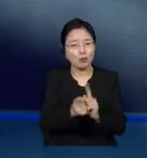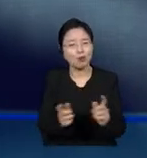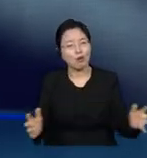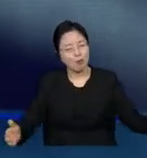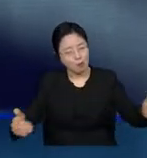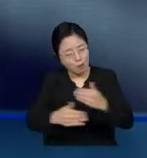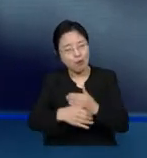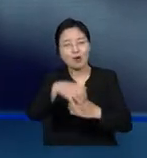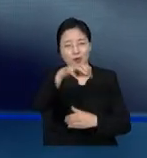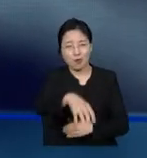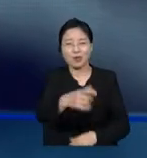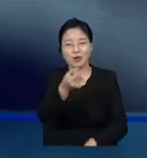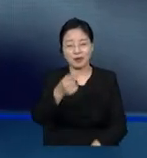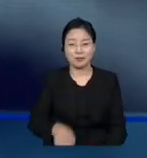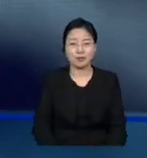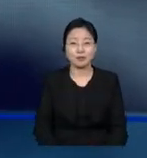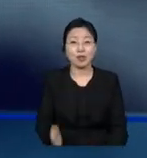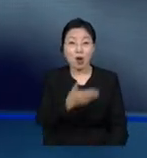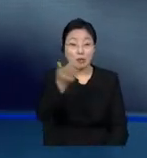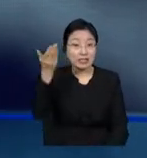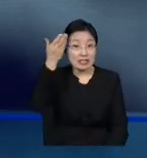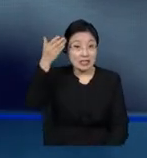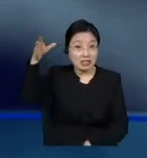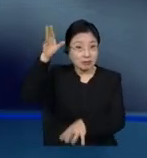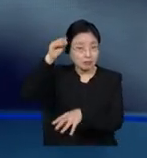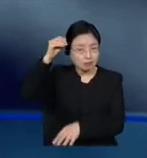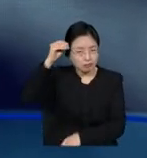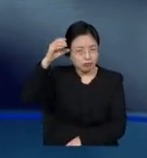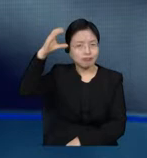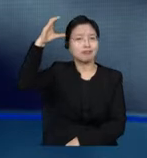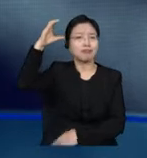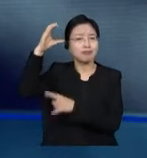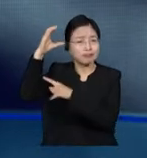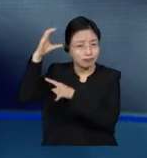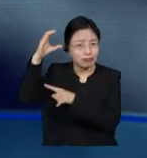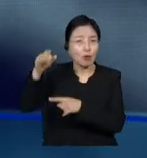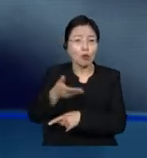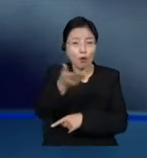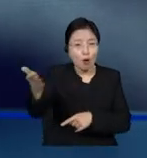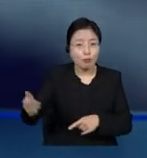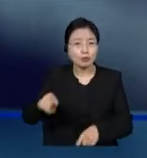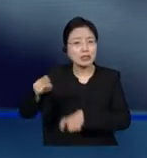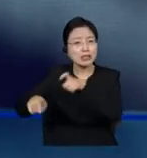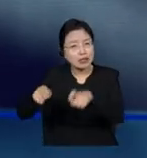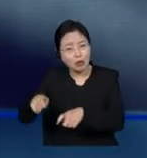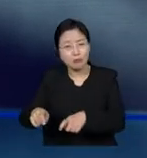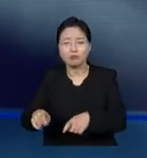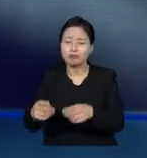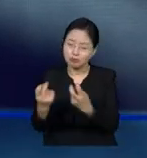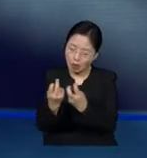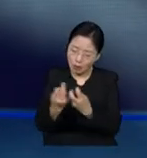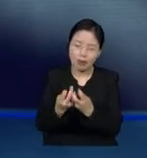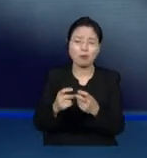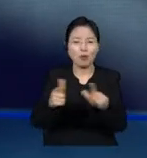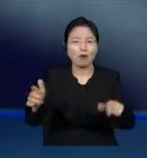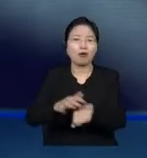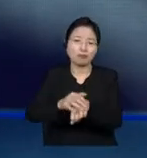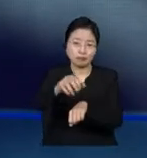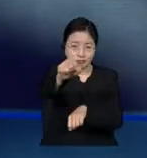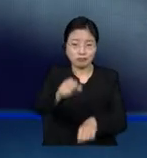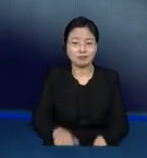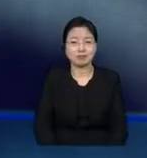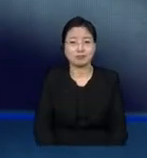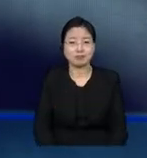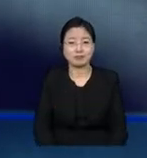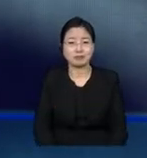with the knowledge that you may gain from a human library is in your hands. That's entirely your responsibility. I'm not going to tell you what to